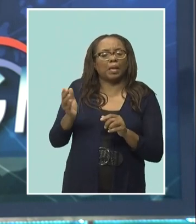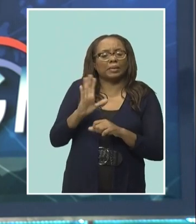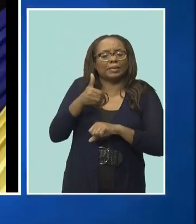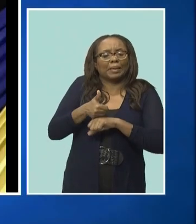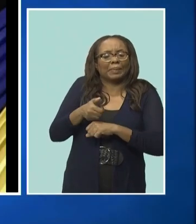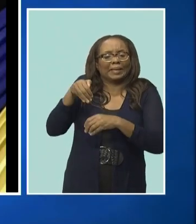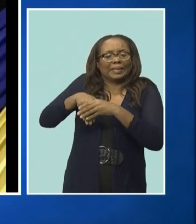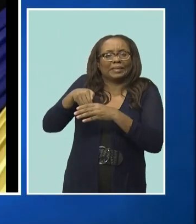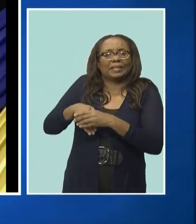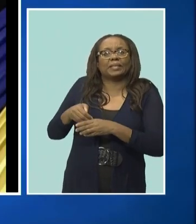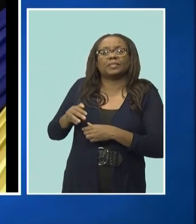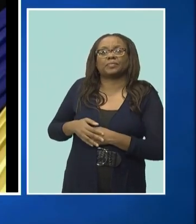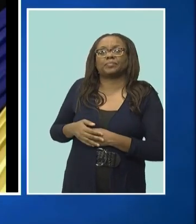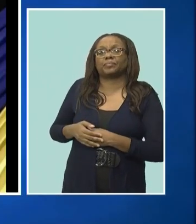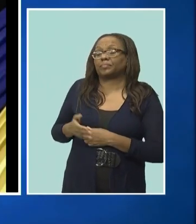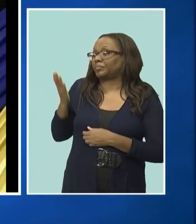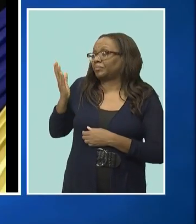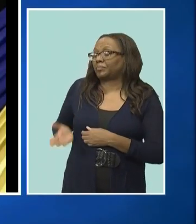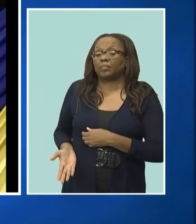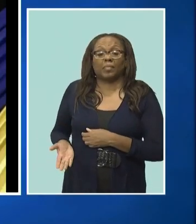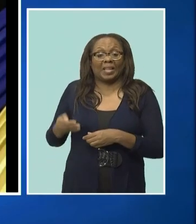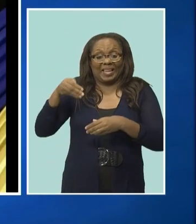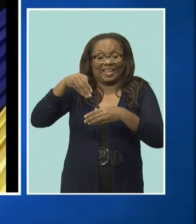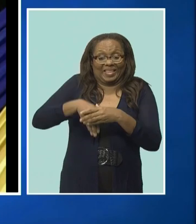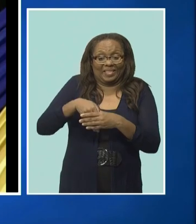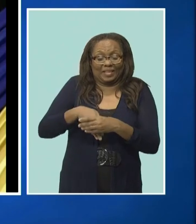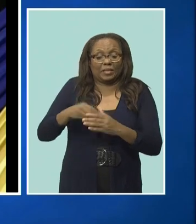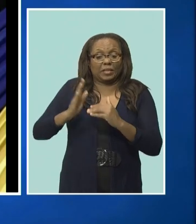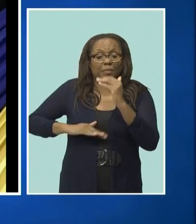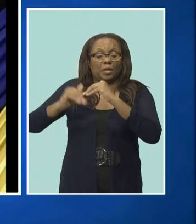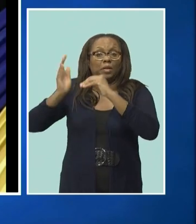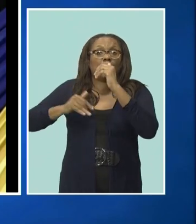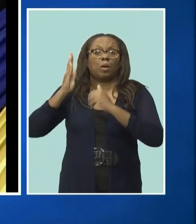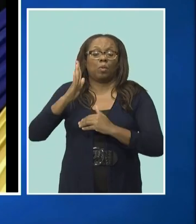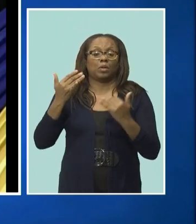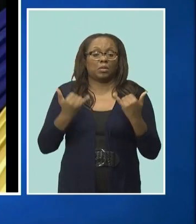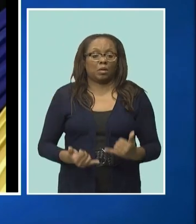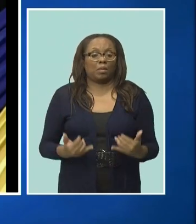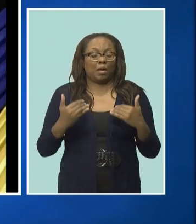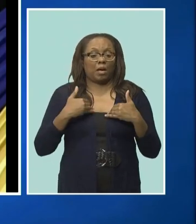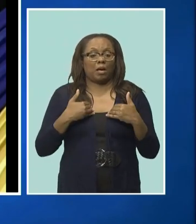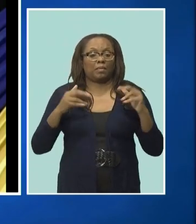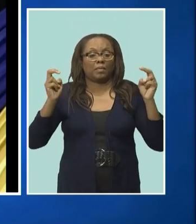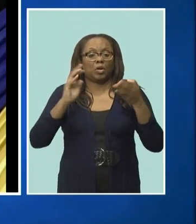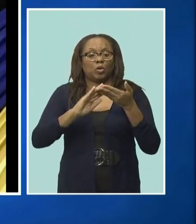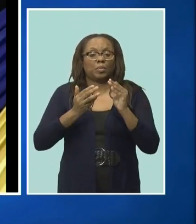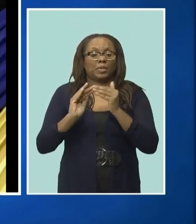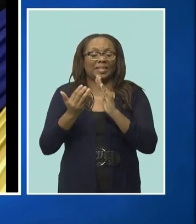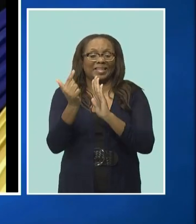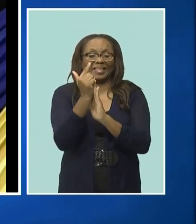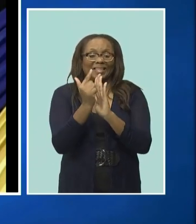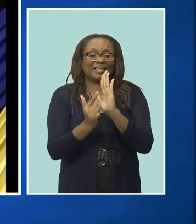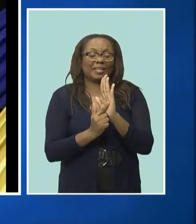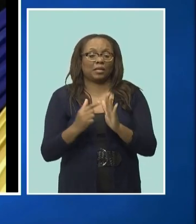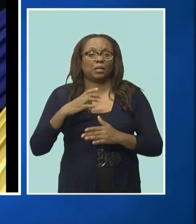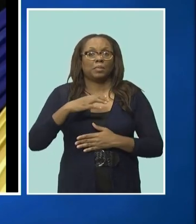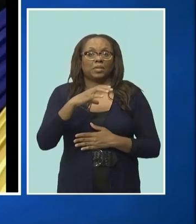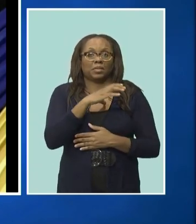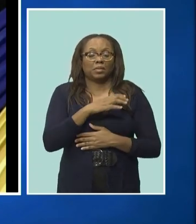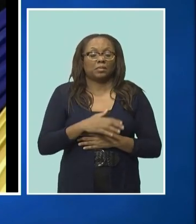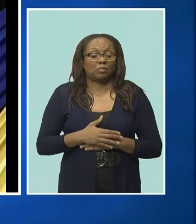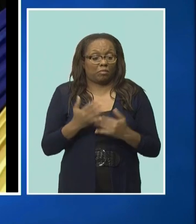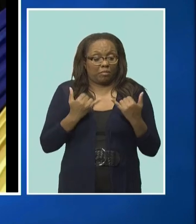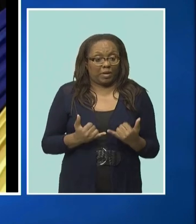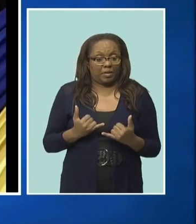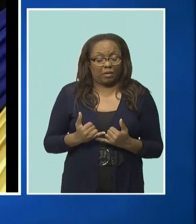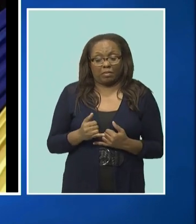This complex will now house the Community Legal Services Commission, which will move from its current location at White Park Road.